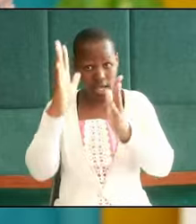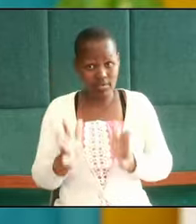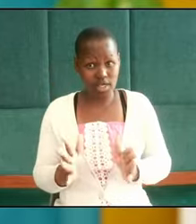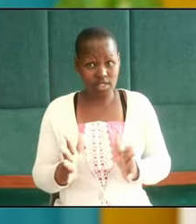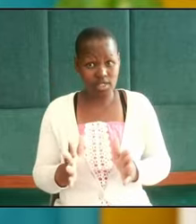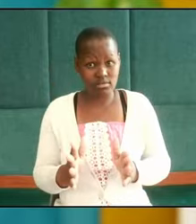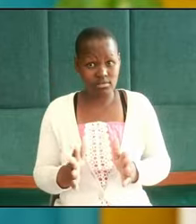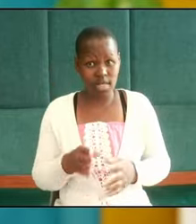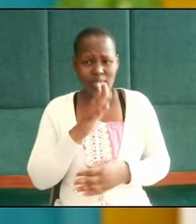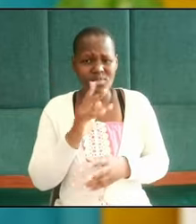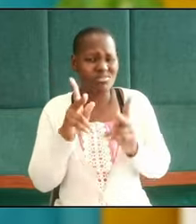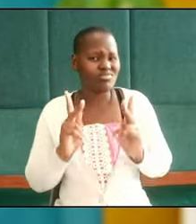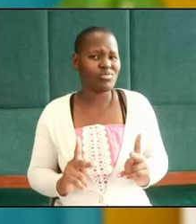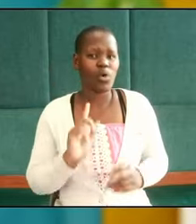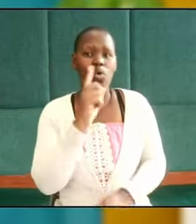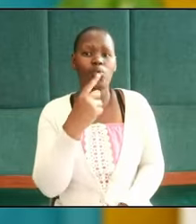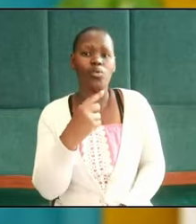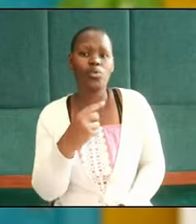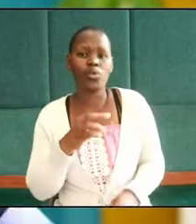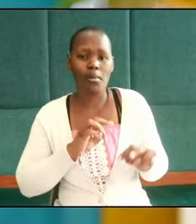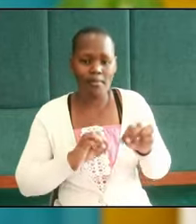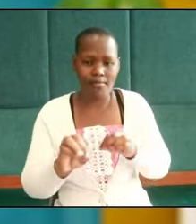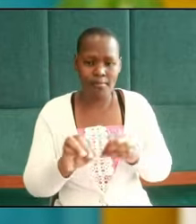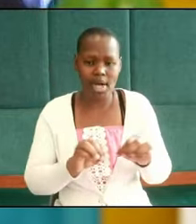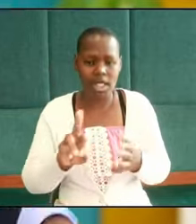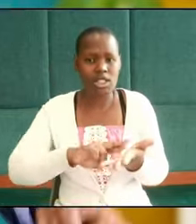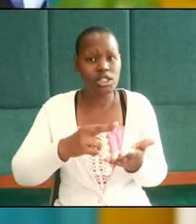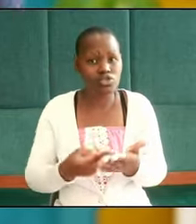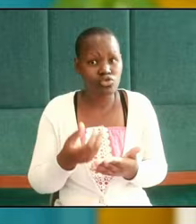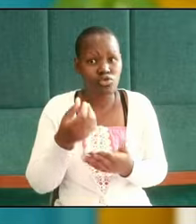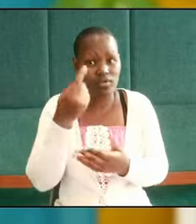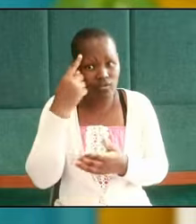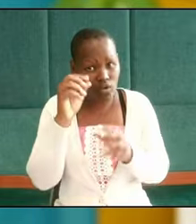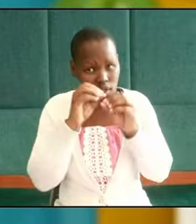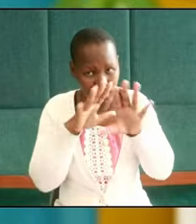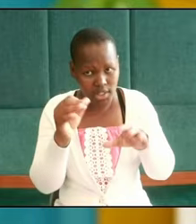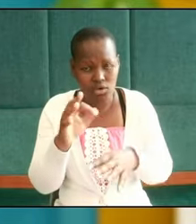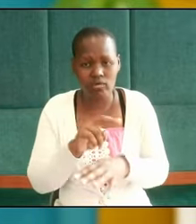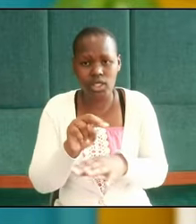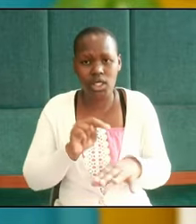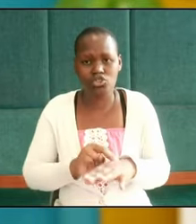to be people who will manage resources for the blessing of the nation